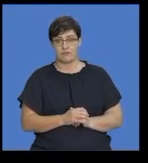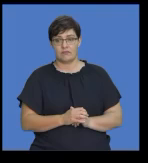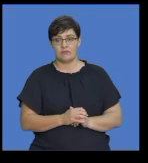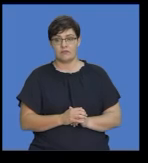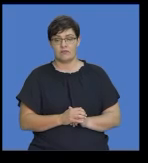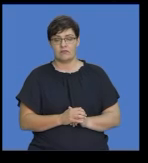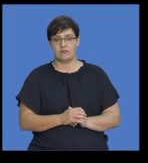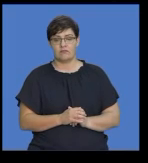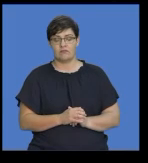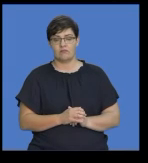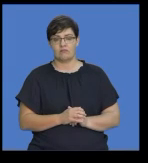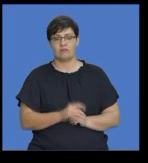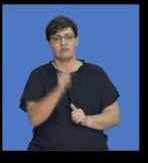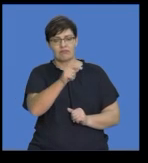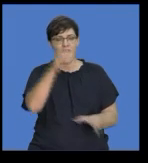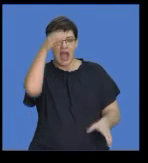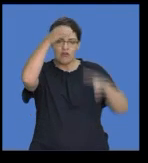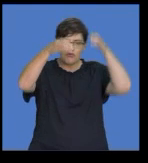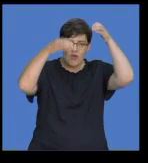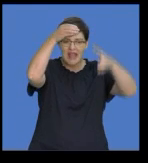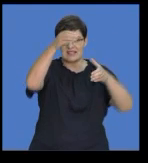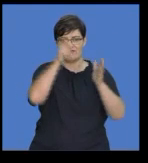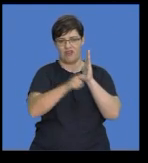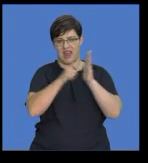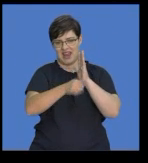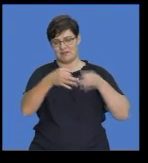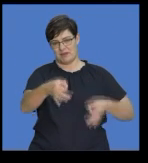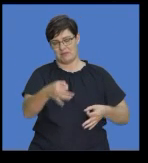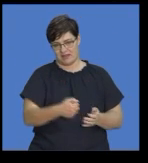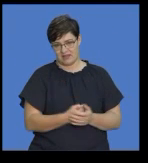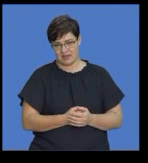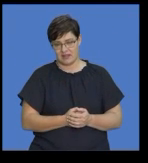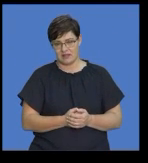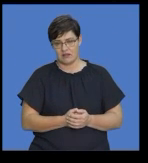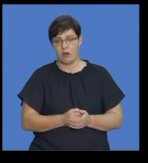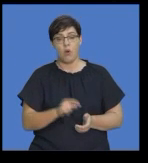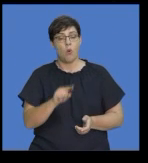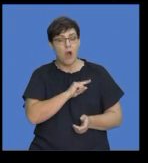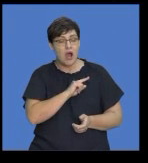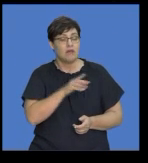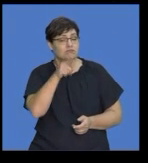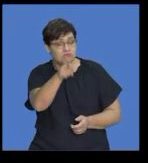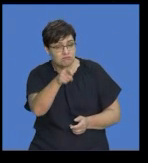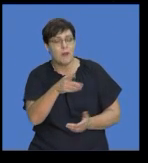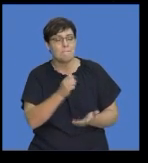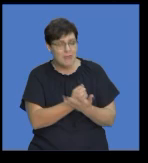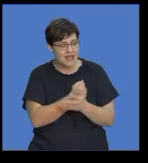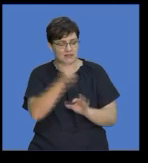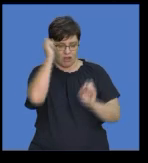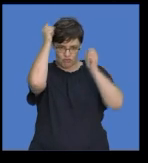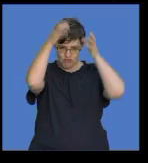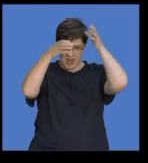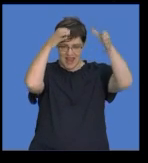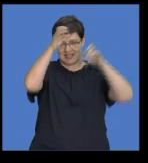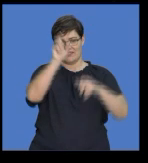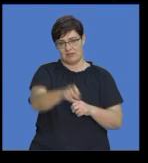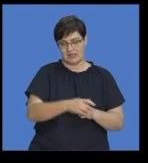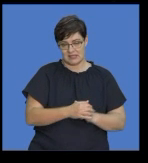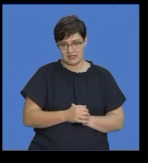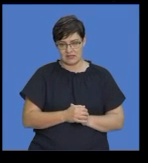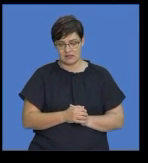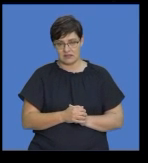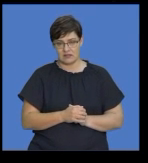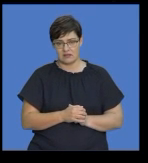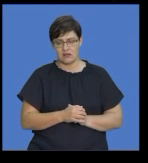This is a creative writing paper that requires a creative response. Okay. You must plan.